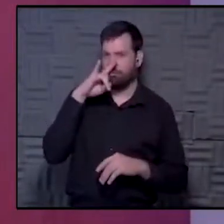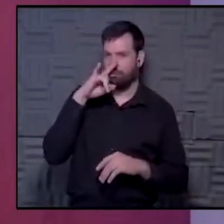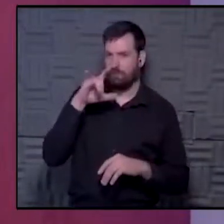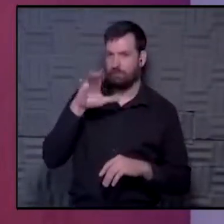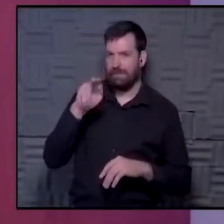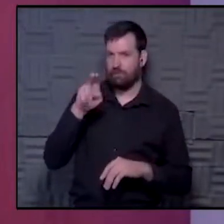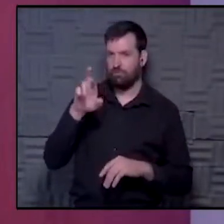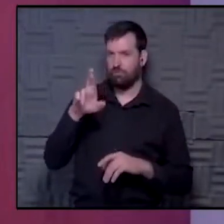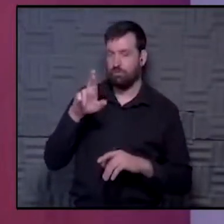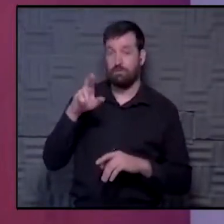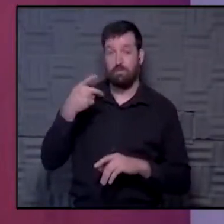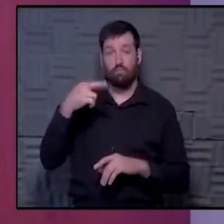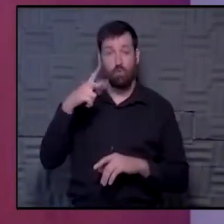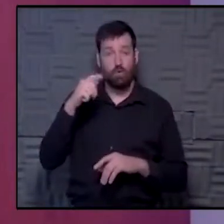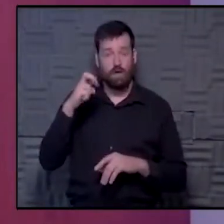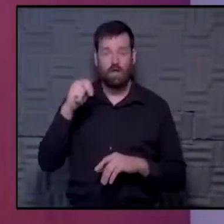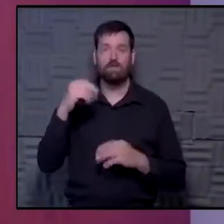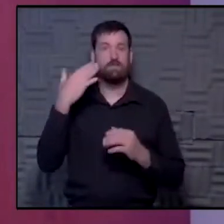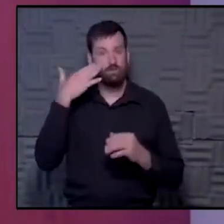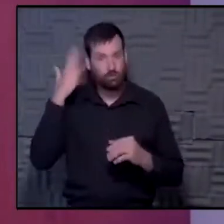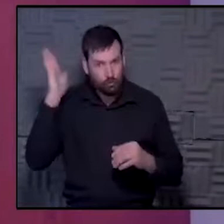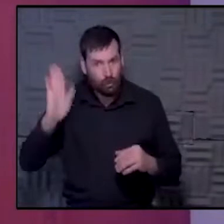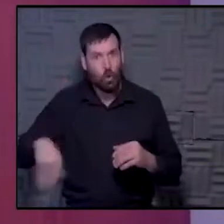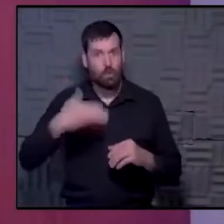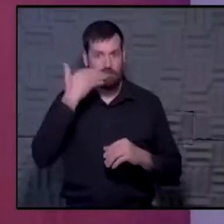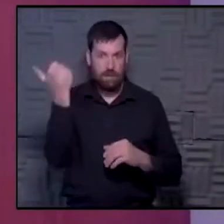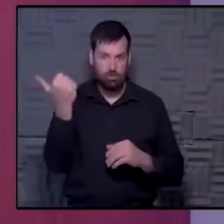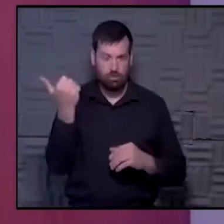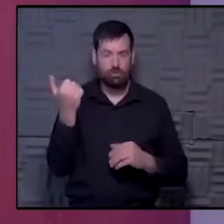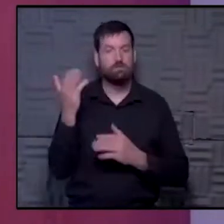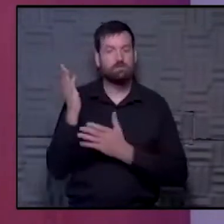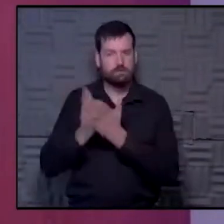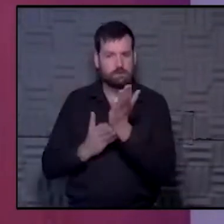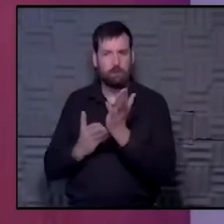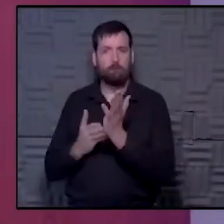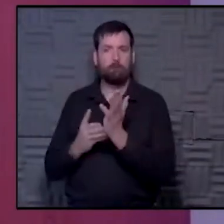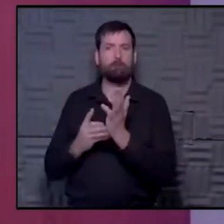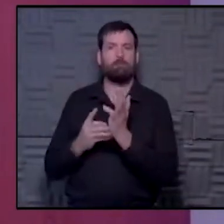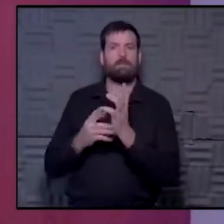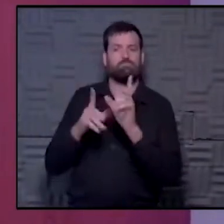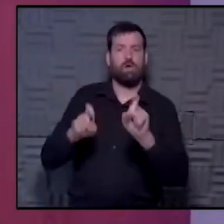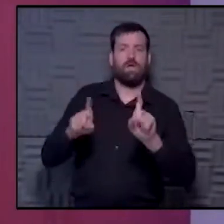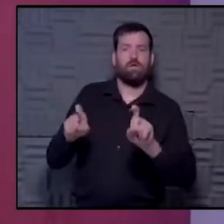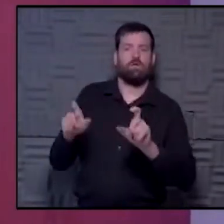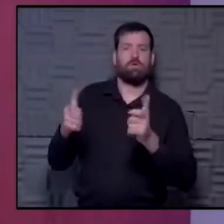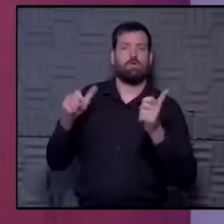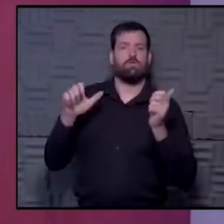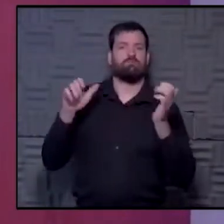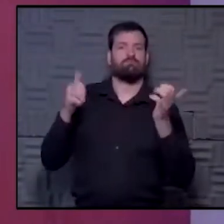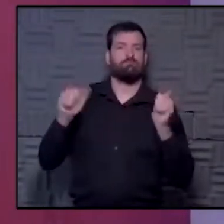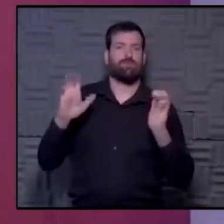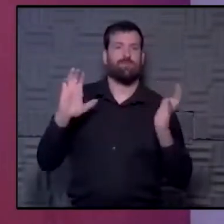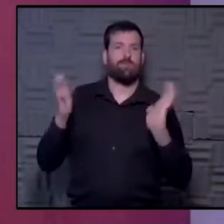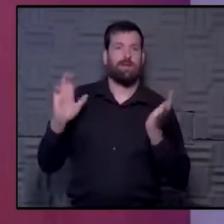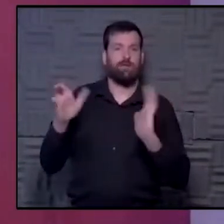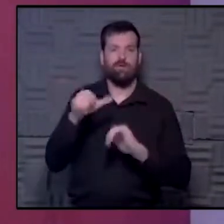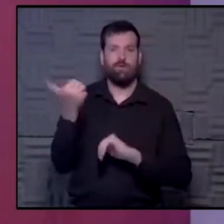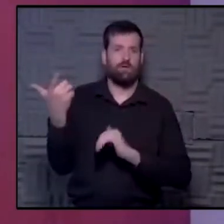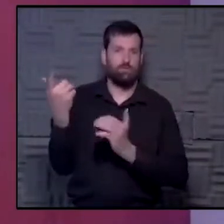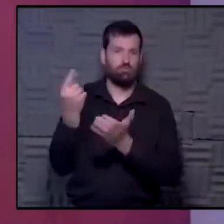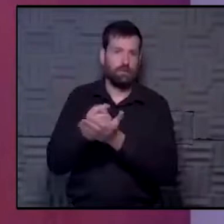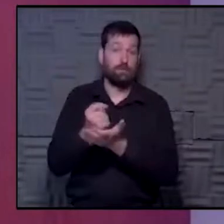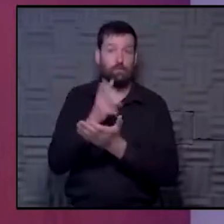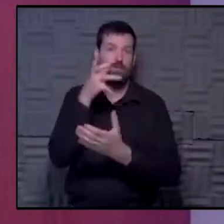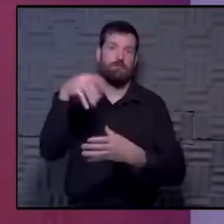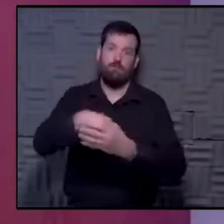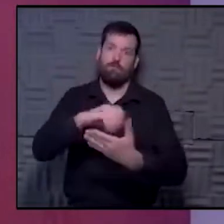where protons are certainly known to be better. And there are certain conditions where there's a lot of clinical trials to try to compare with other forms of treatment. And we'll be involved in